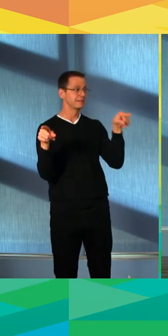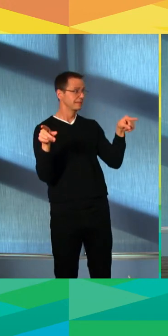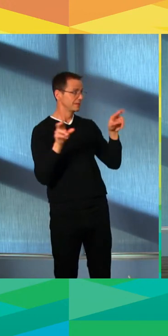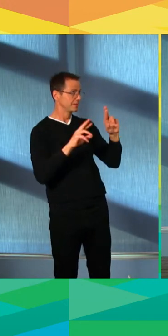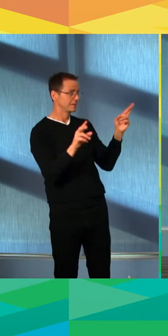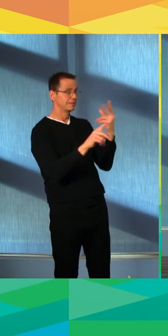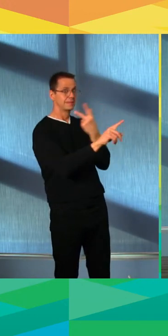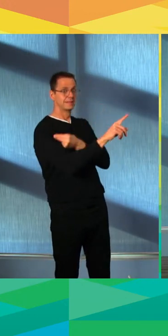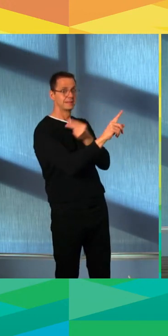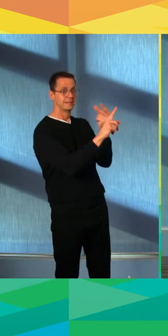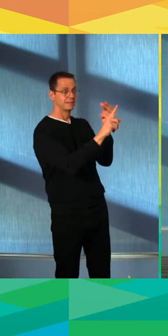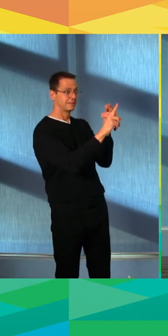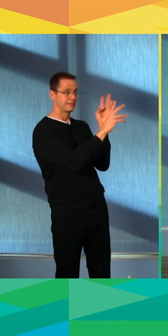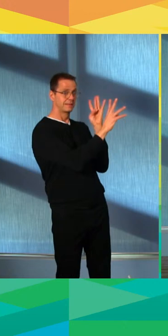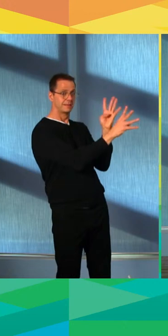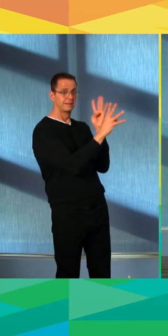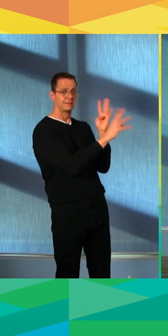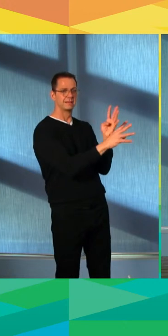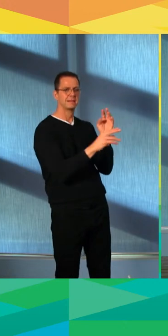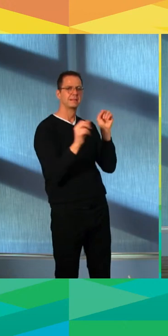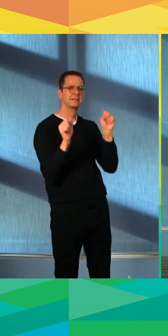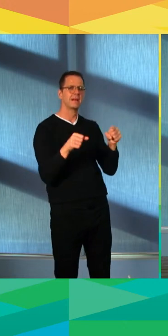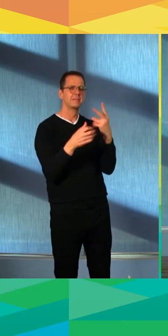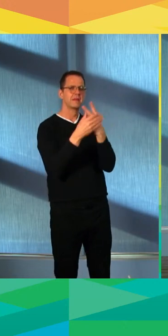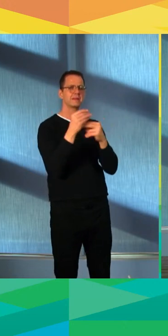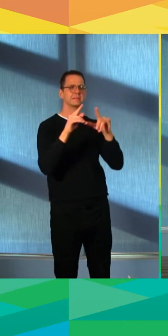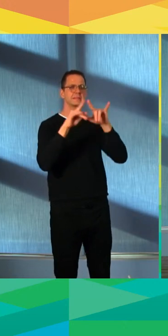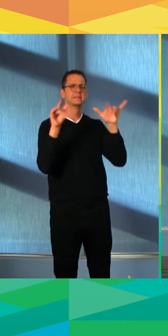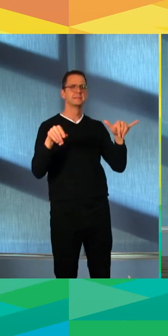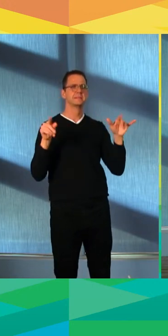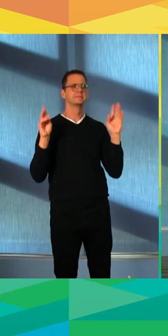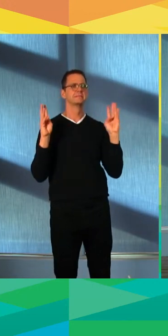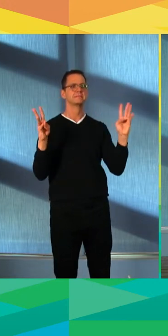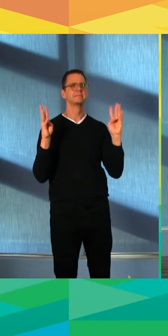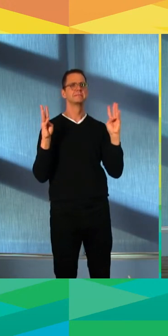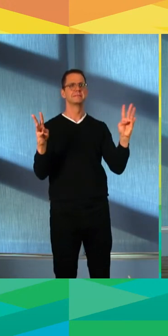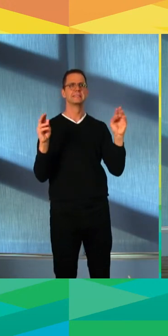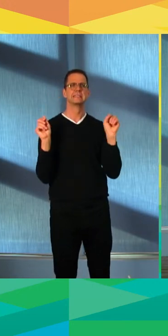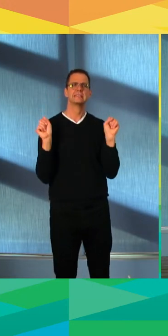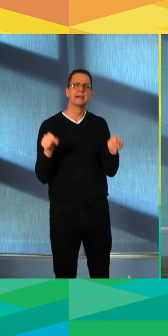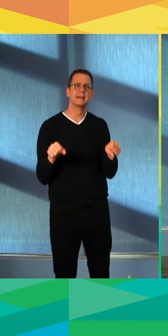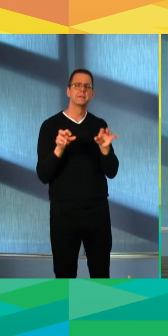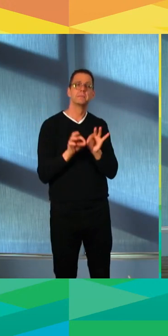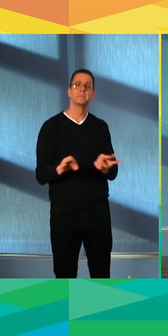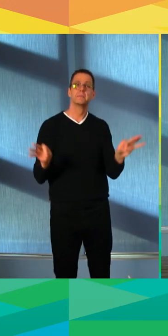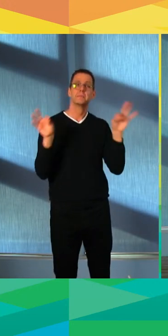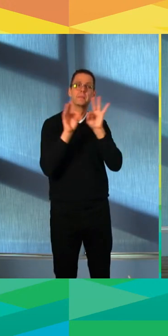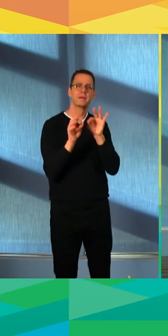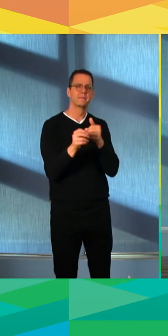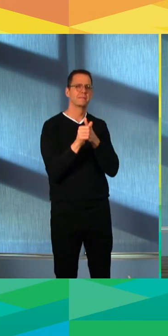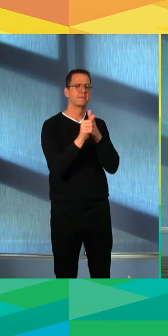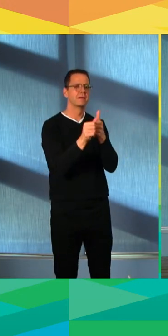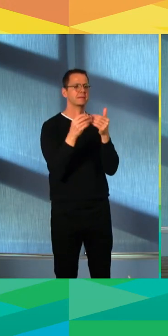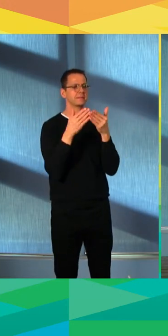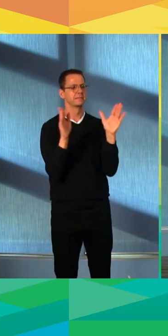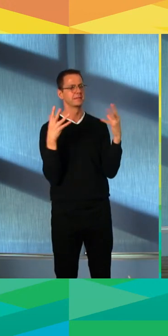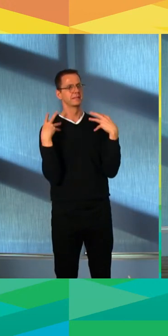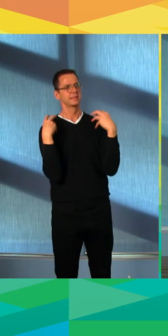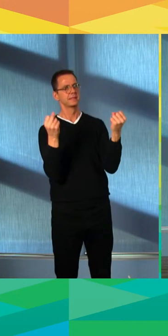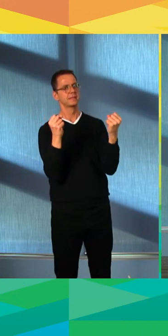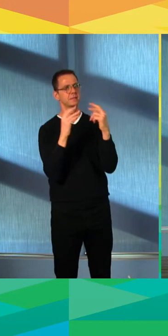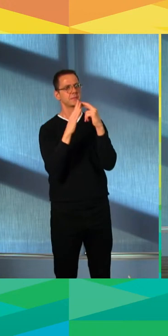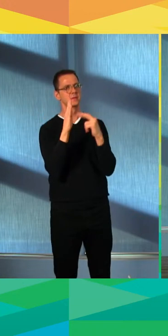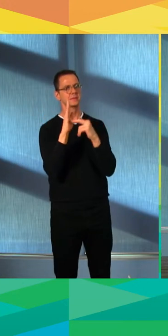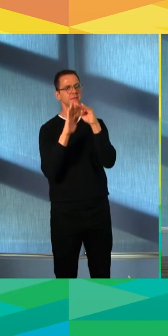And that, of course, public health would be the driving factor in determining who goes where and what's